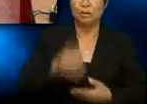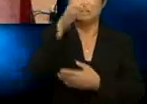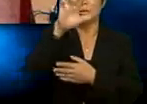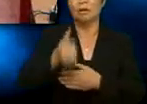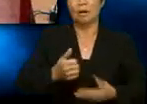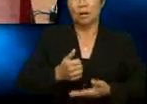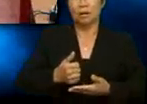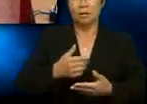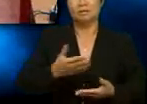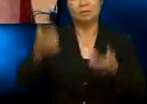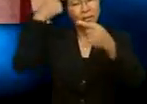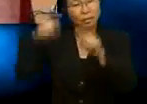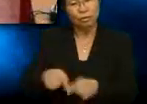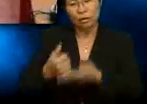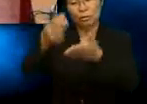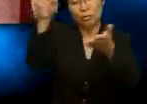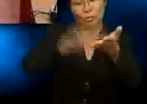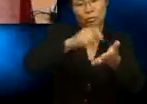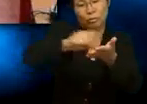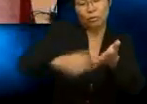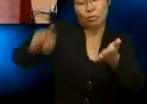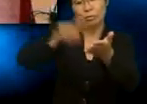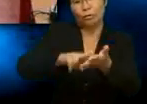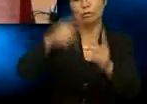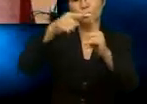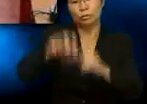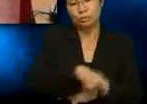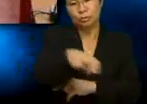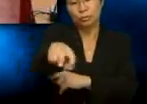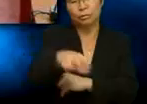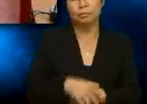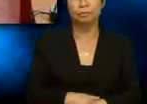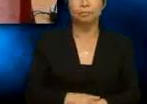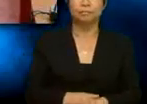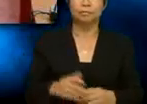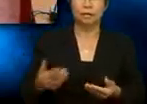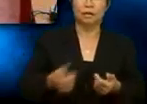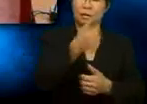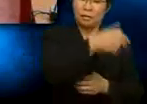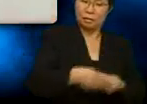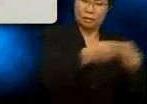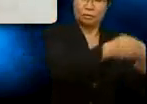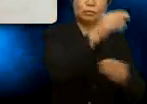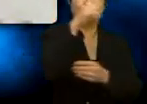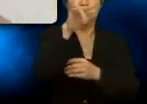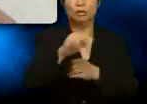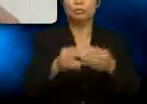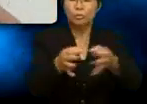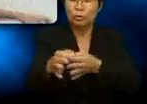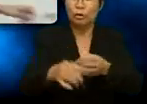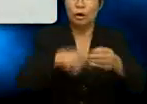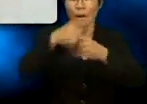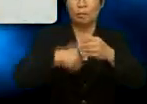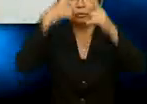Hmm. So, now I would like to hand the floor to Lina who will brief us on the program. Thanks, Zu. you. Okay.